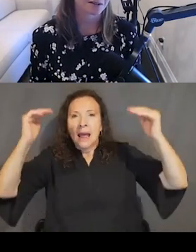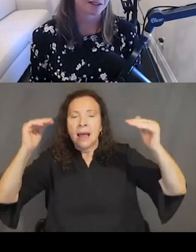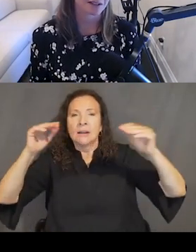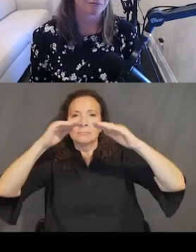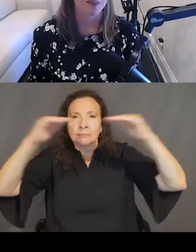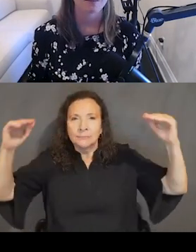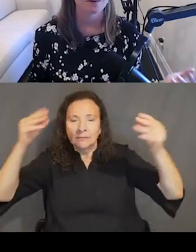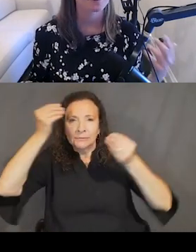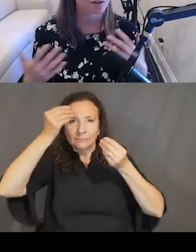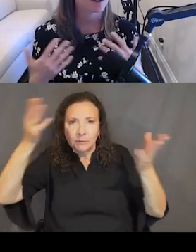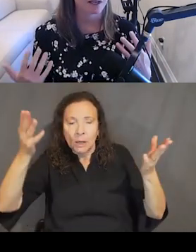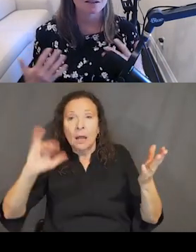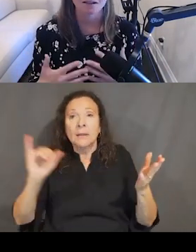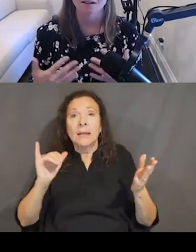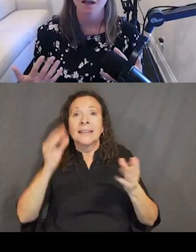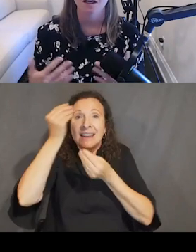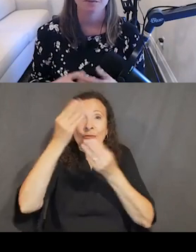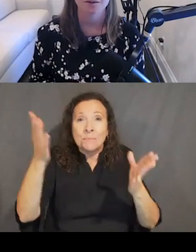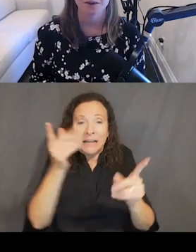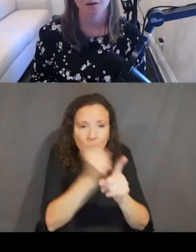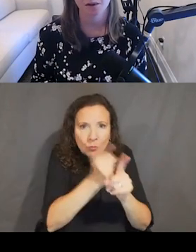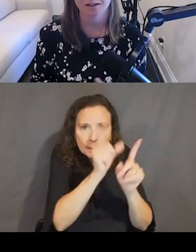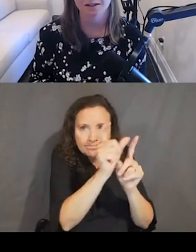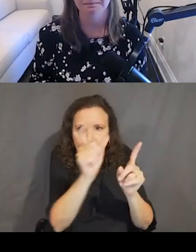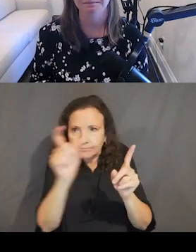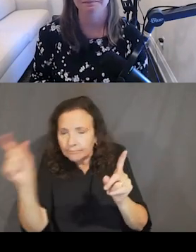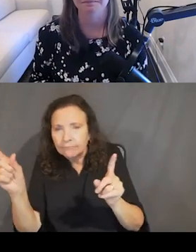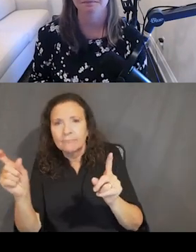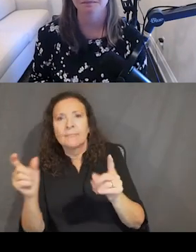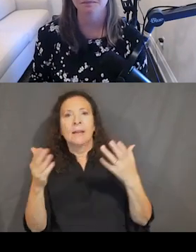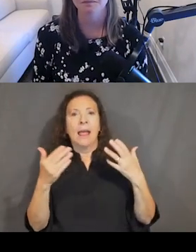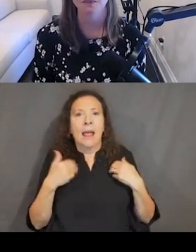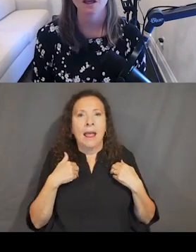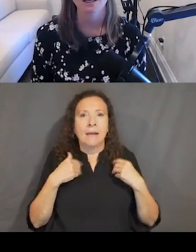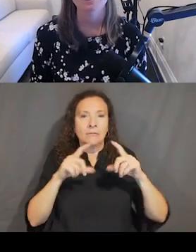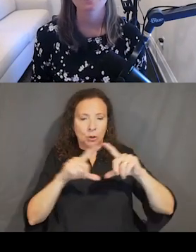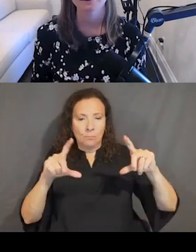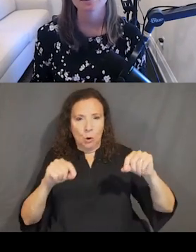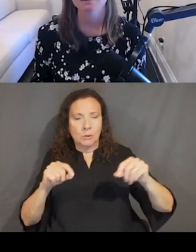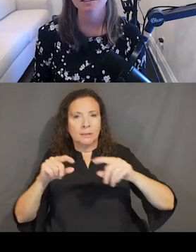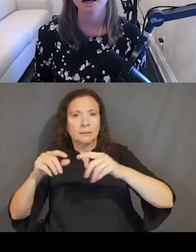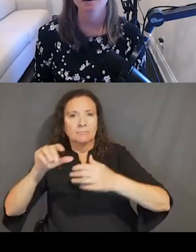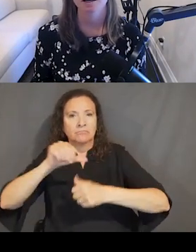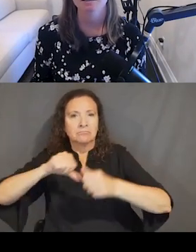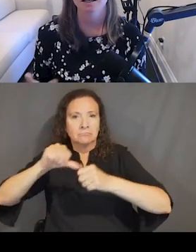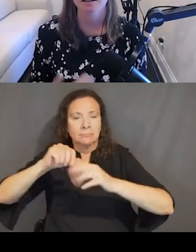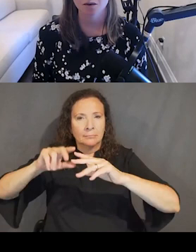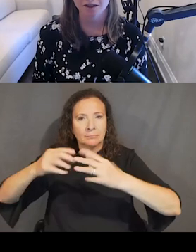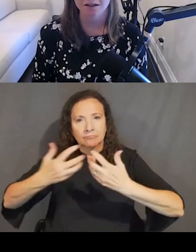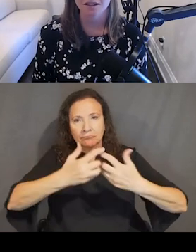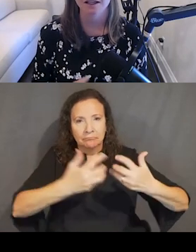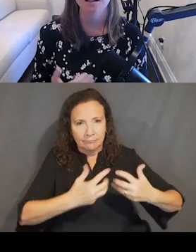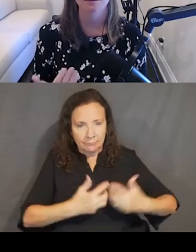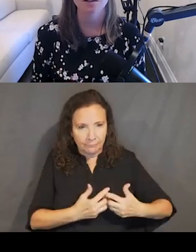information correctly. Maybe there's interdependencies between the components. And so I'm spending so much time on design